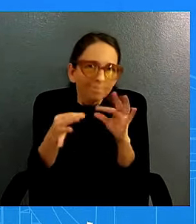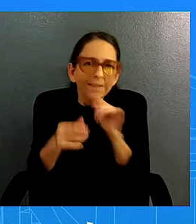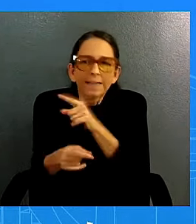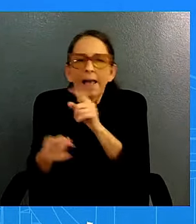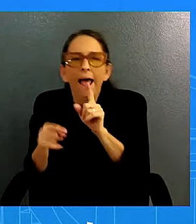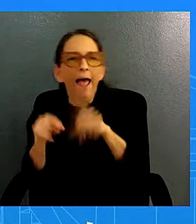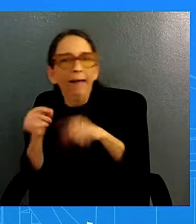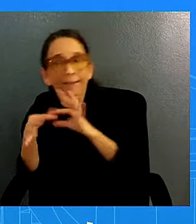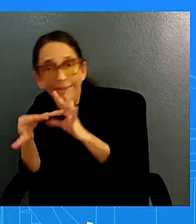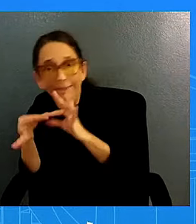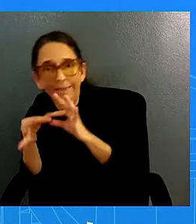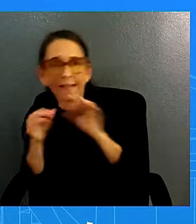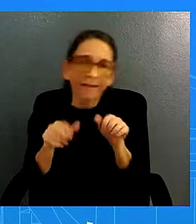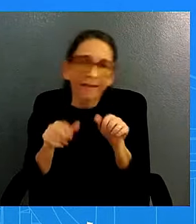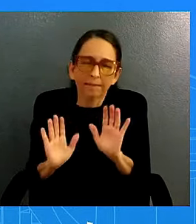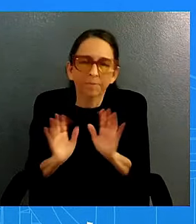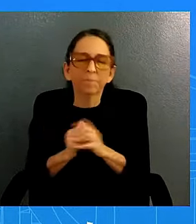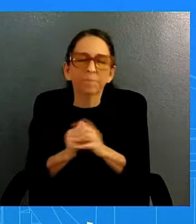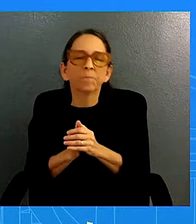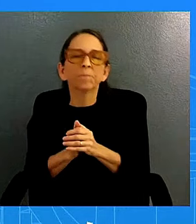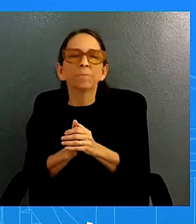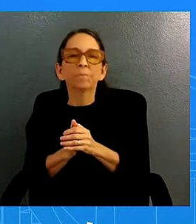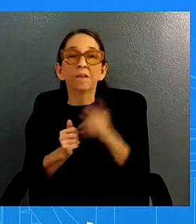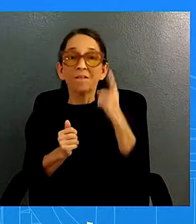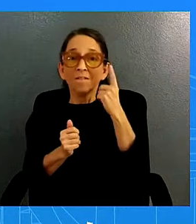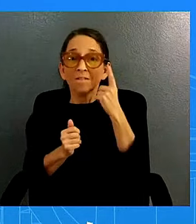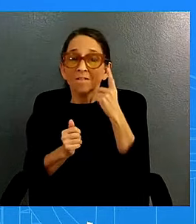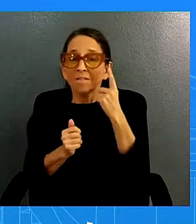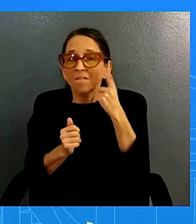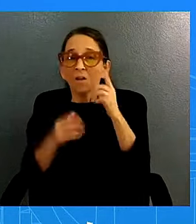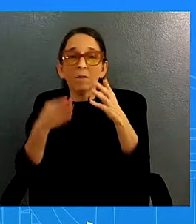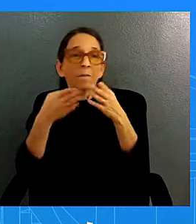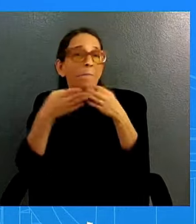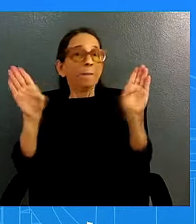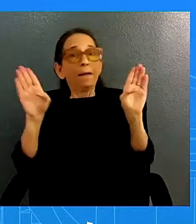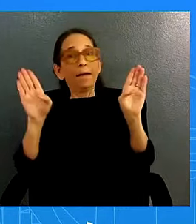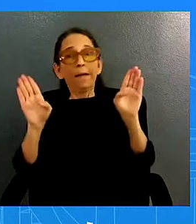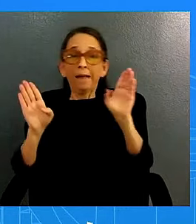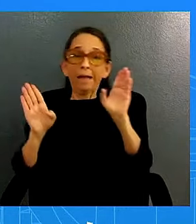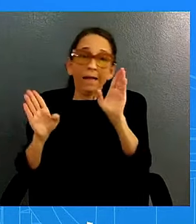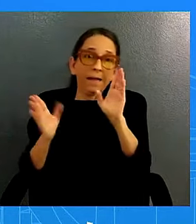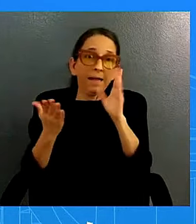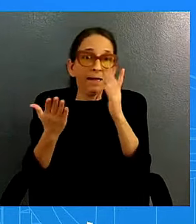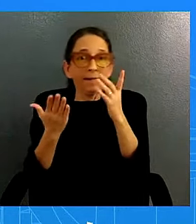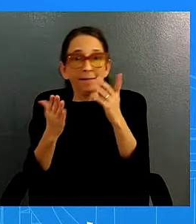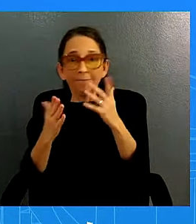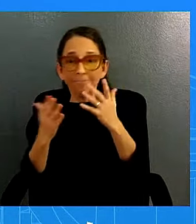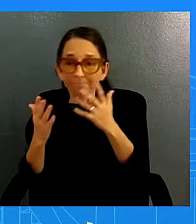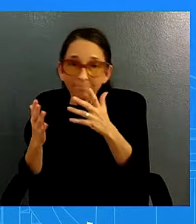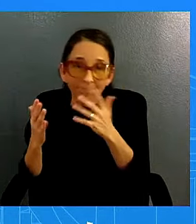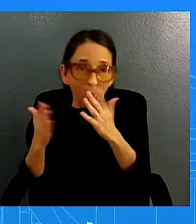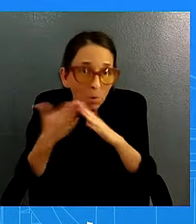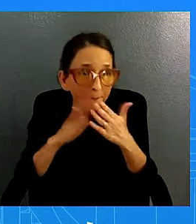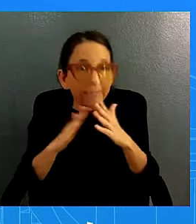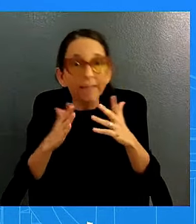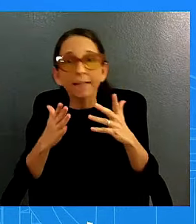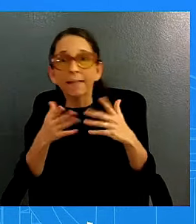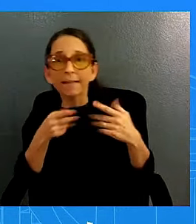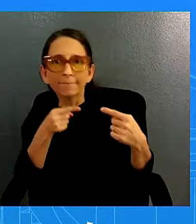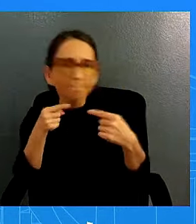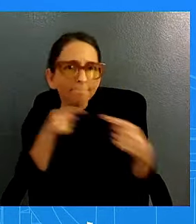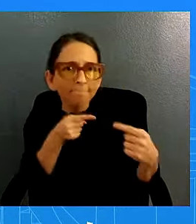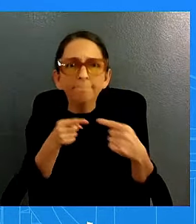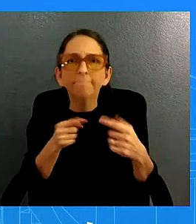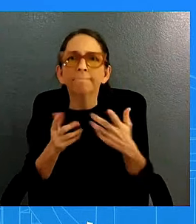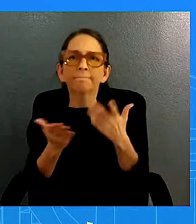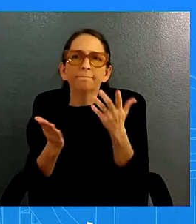order or community attention perspective what do you think about that look again and we have said this multiple times you've heard the president